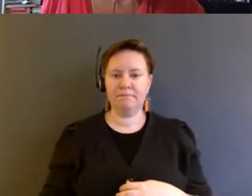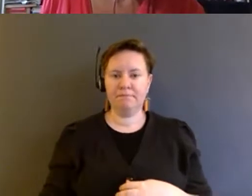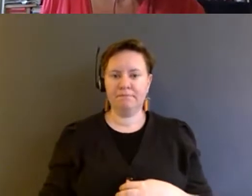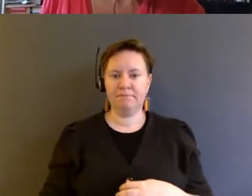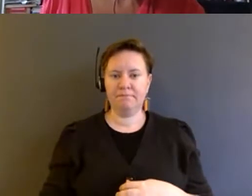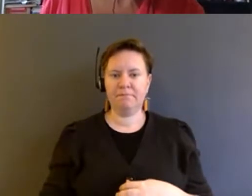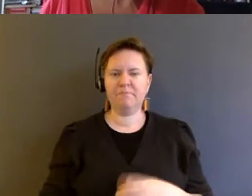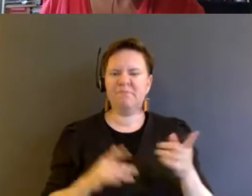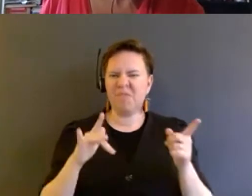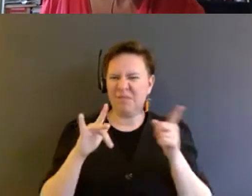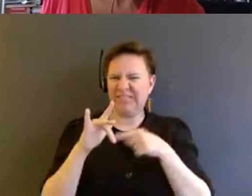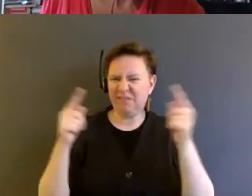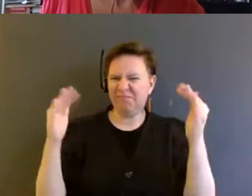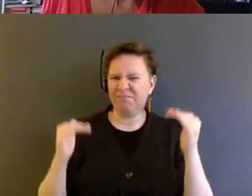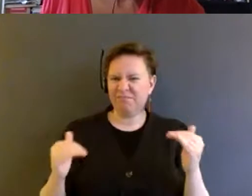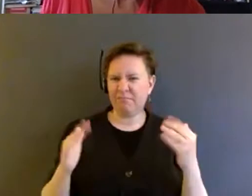I'm going to skip a paragraph.